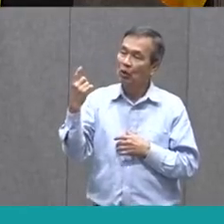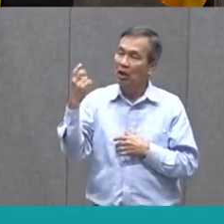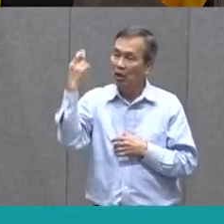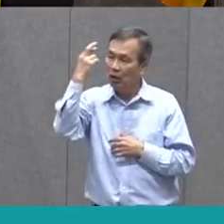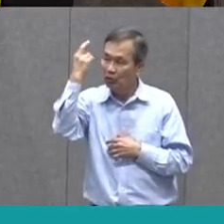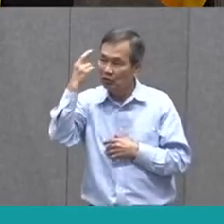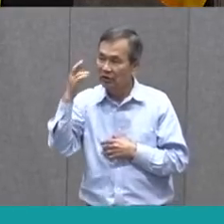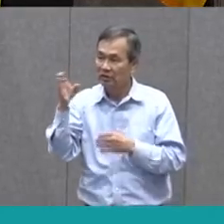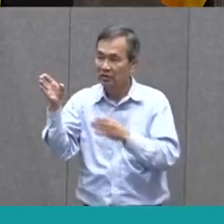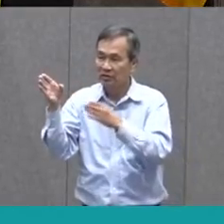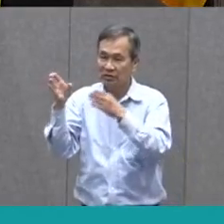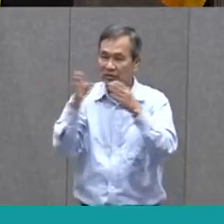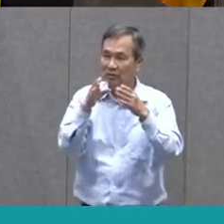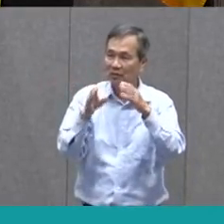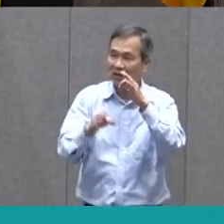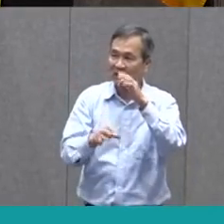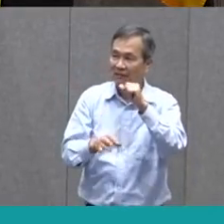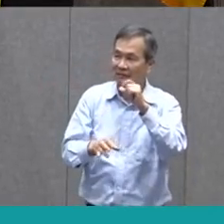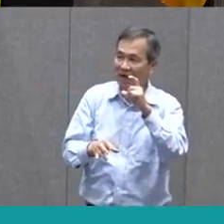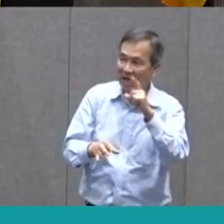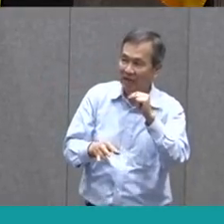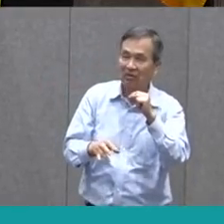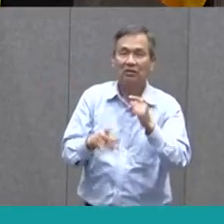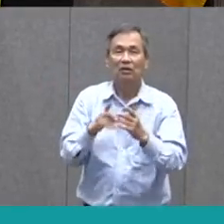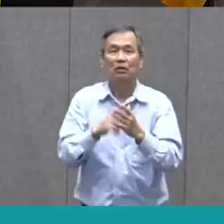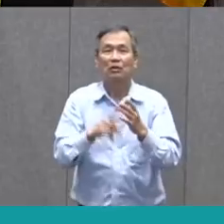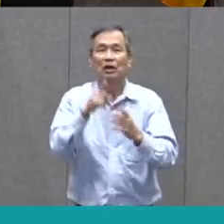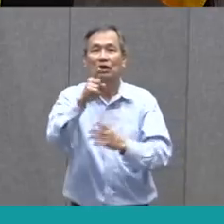fact about the invention you've chosen?